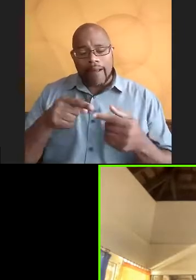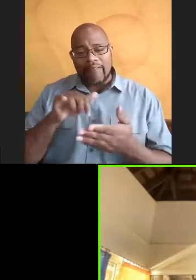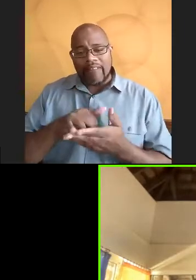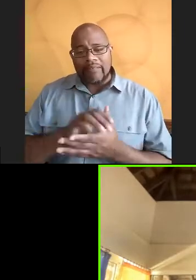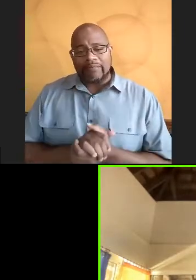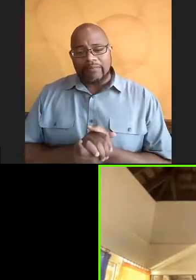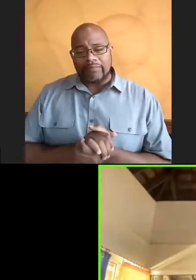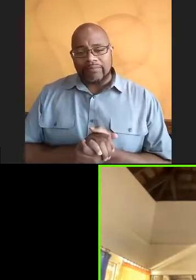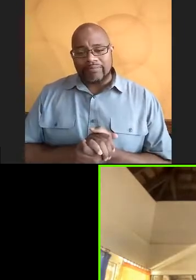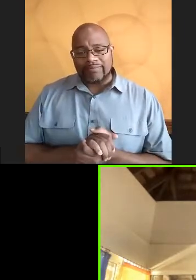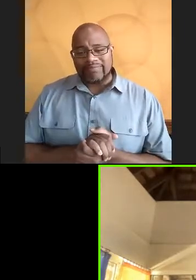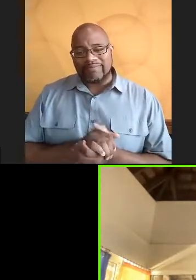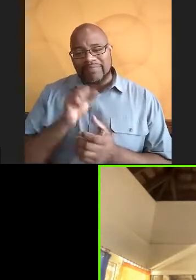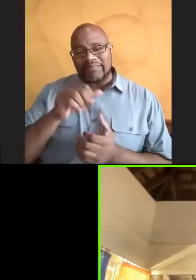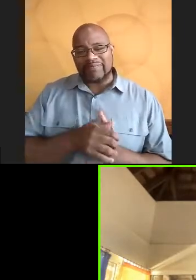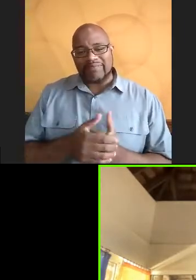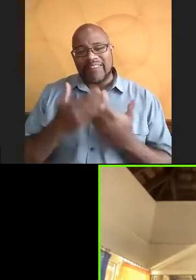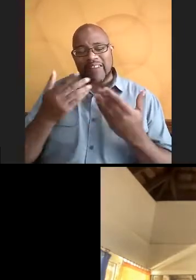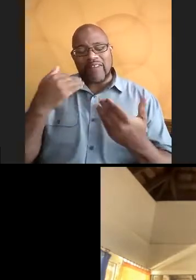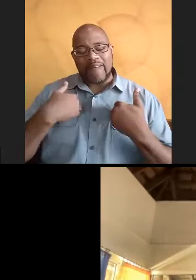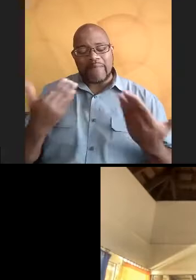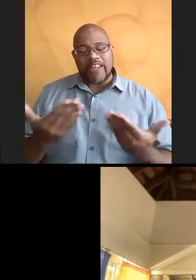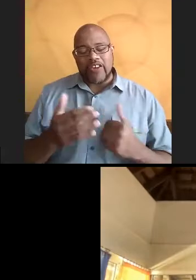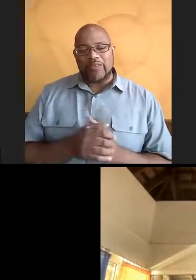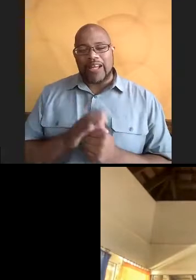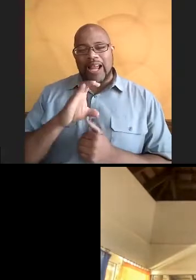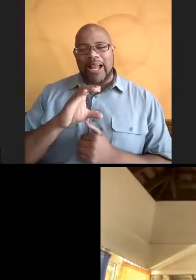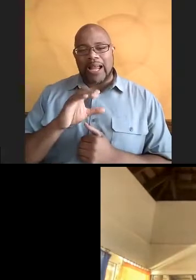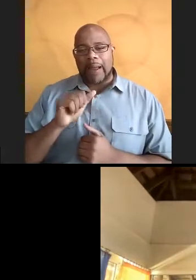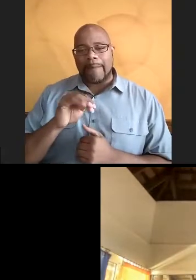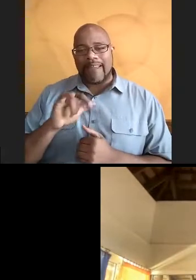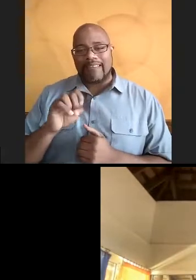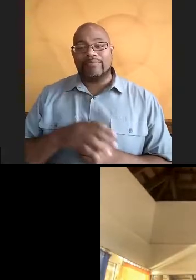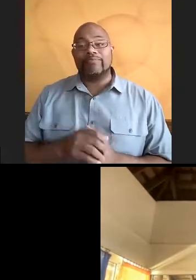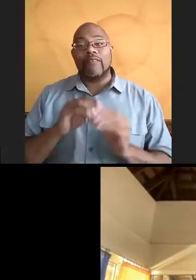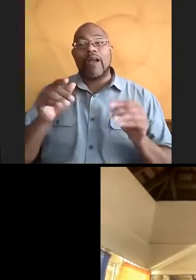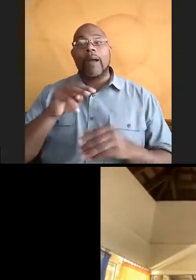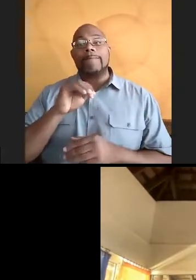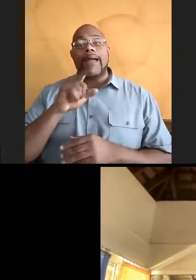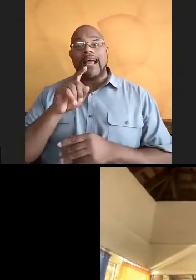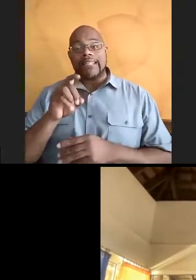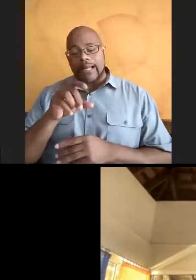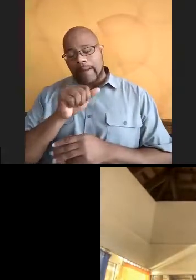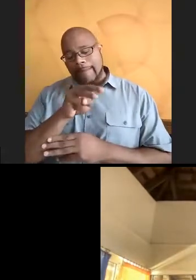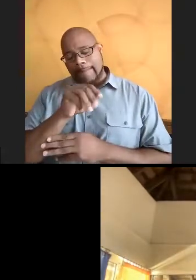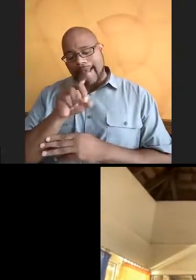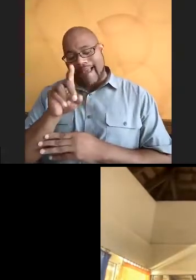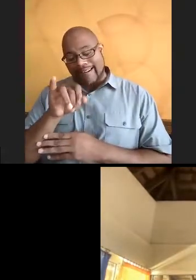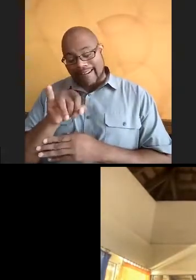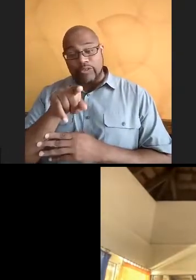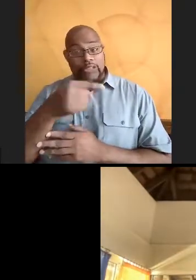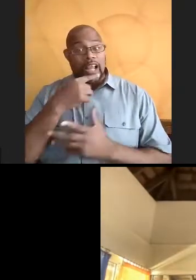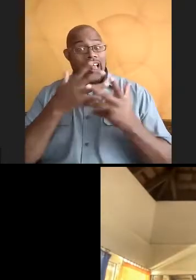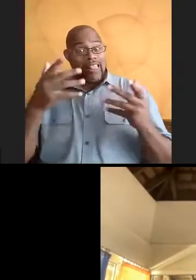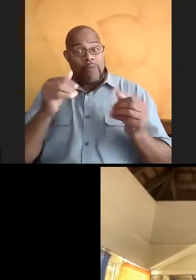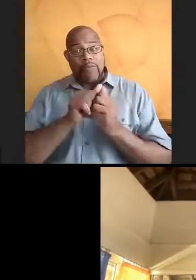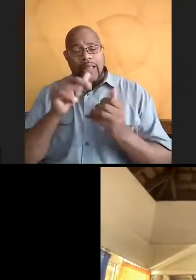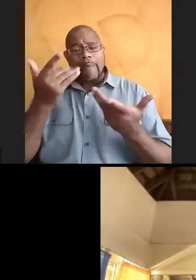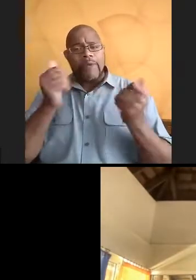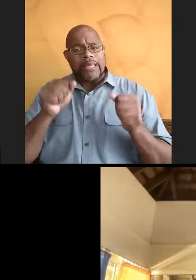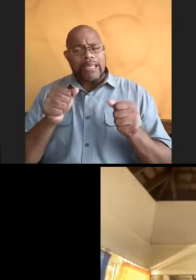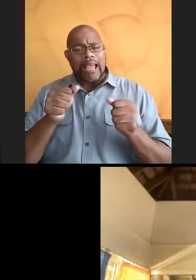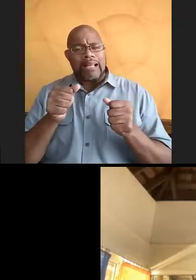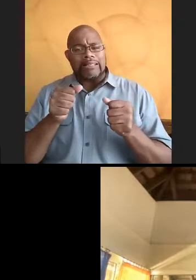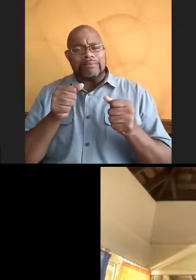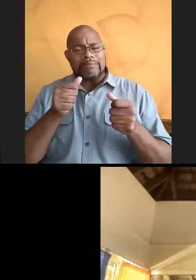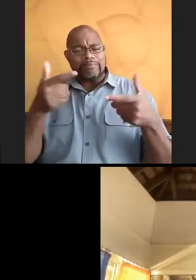yeah, thank you for having me, Camille. Of course. Maddie, you actually said a lot right there. And so maybe we can break a little bit